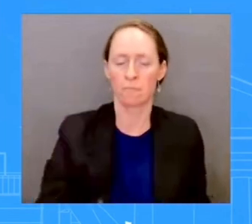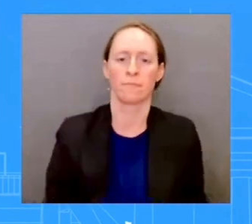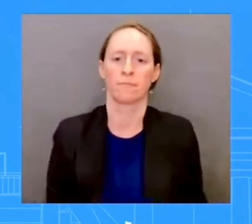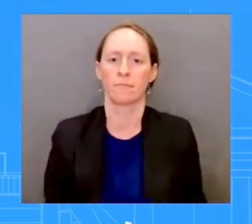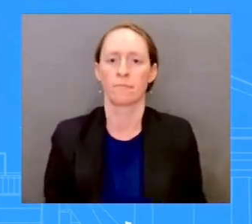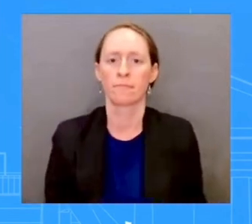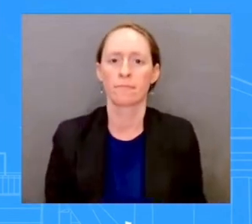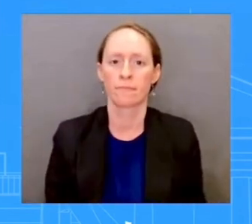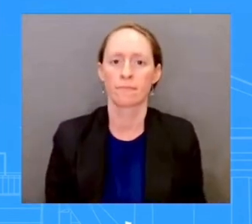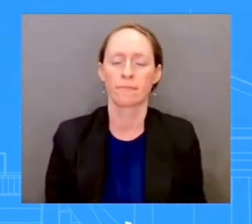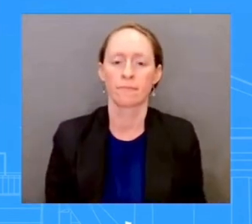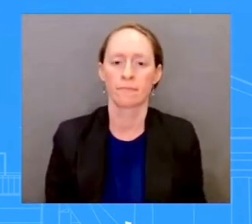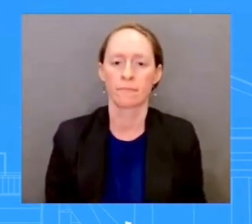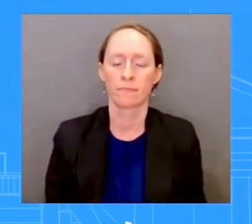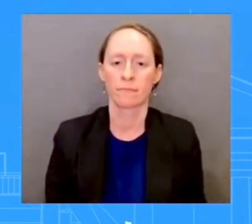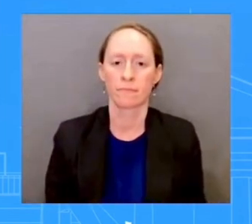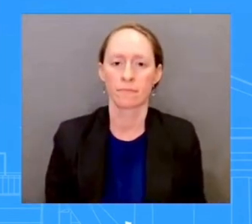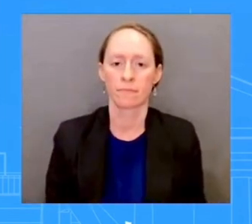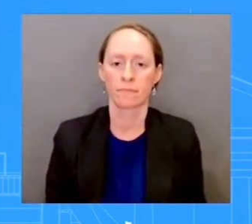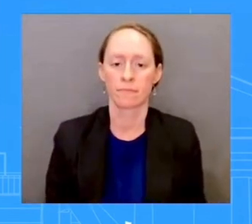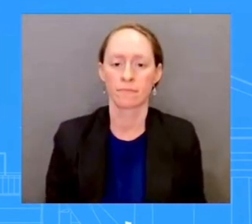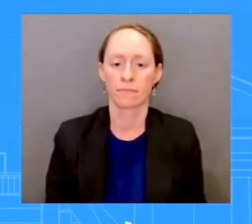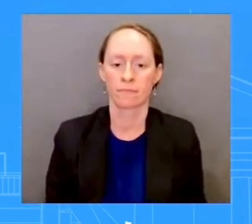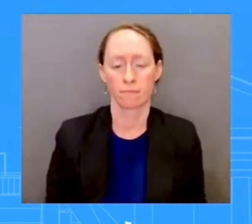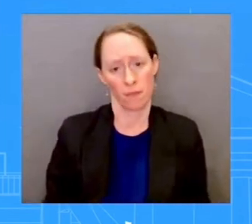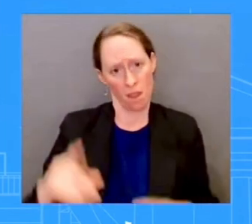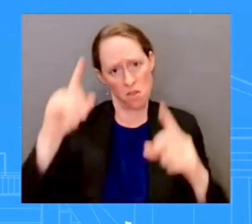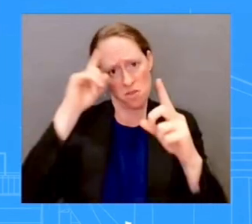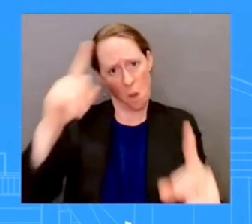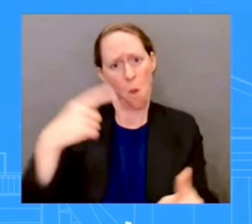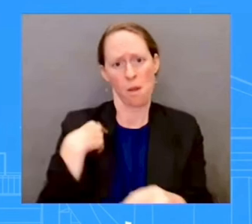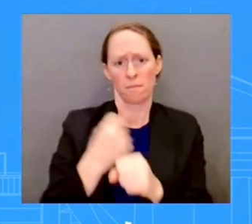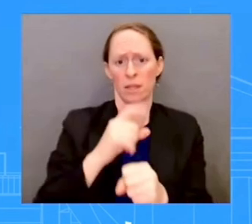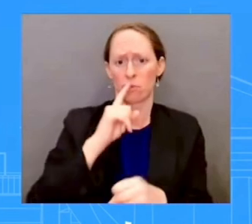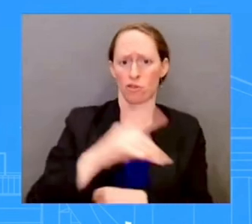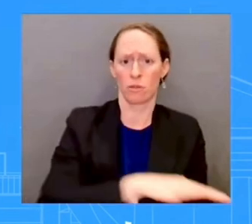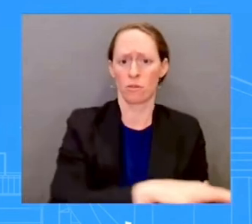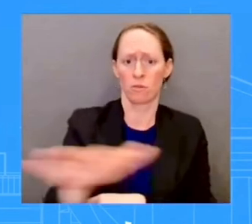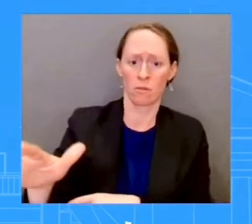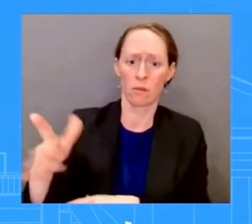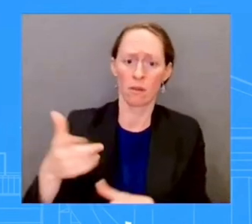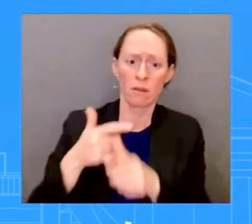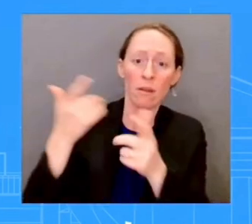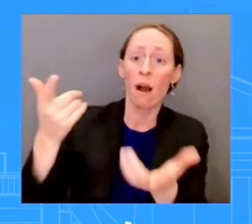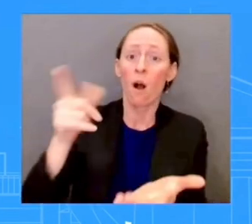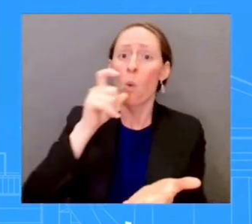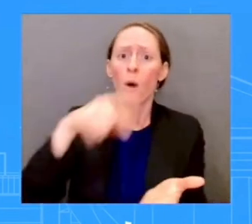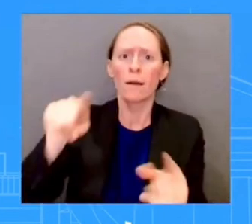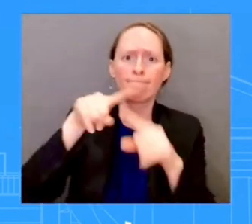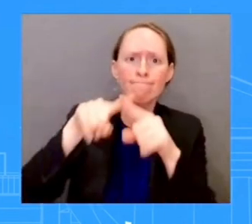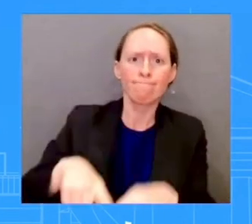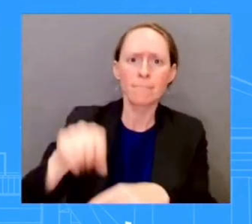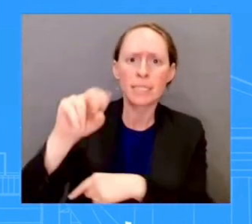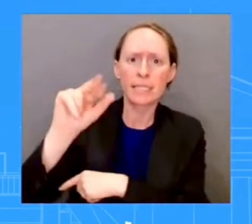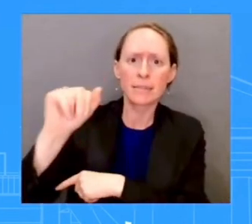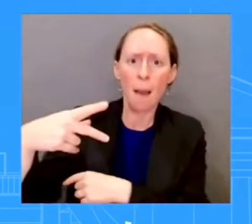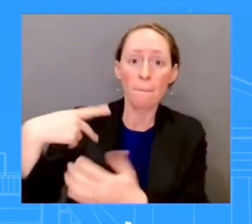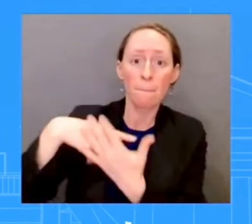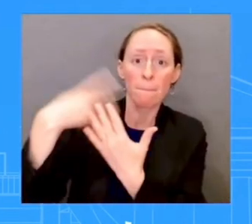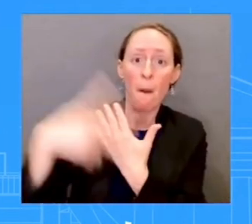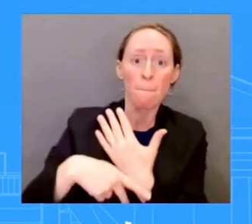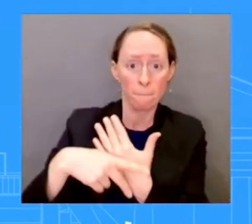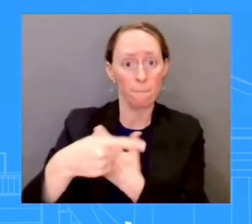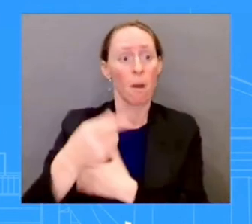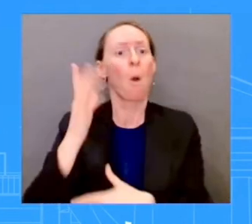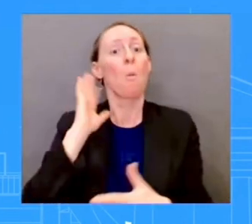We will be with the citizens of these impacted states as long as it takes. We know that there is some very heavy rain in North